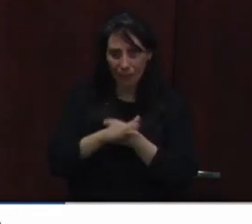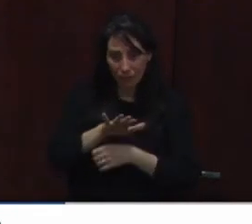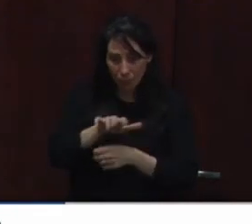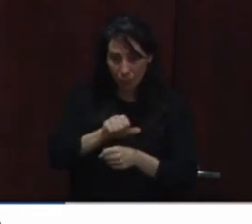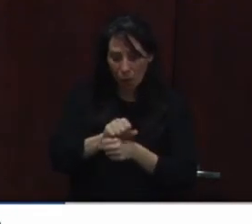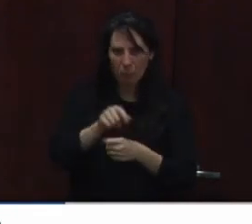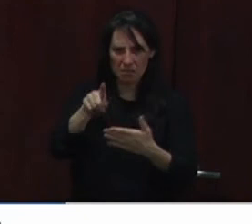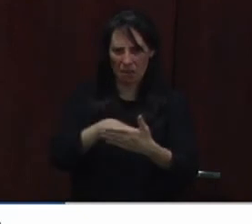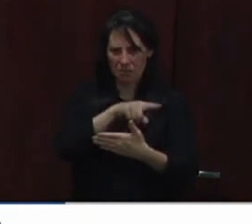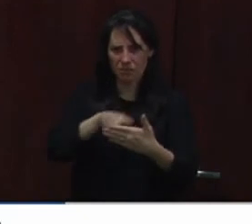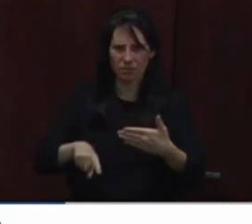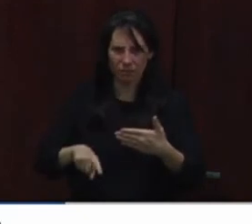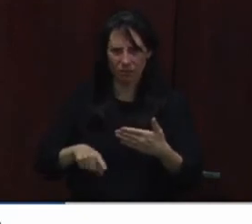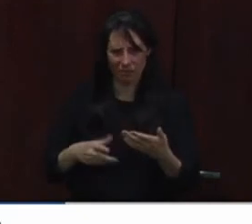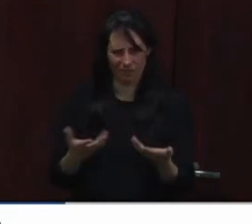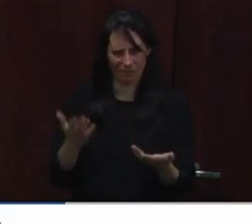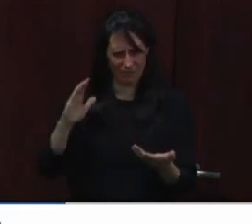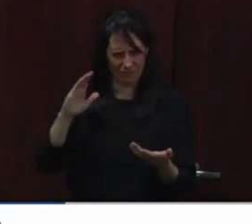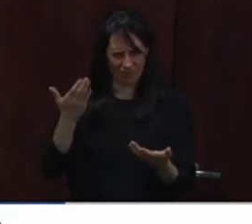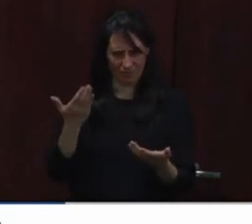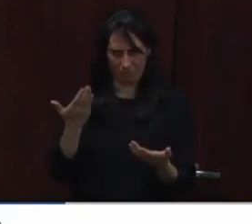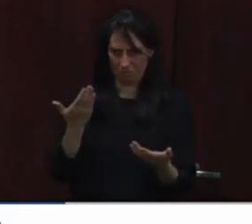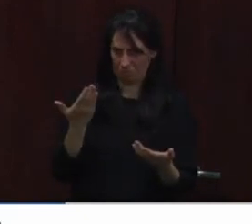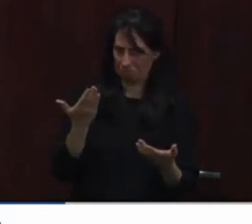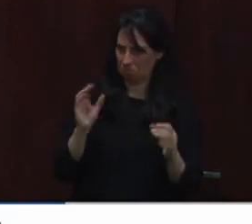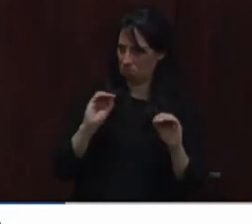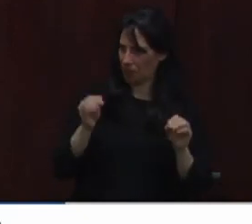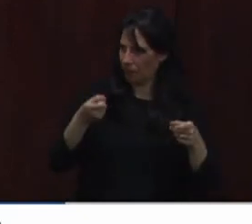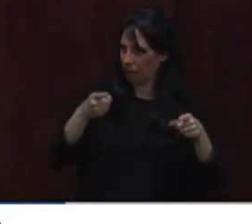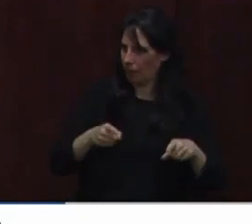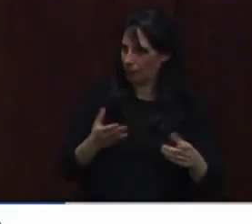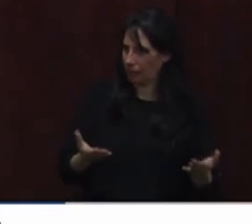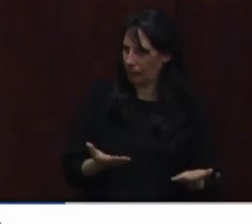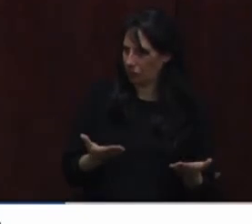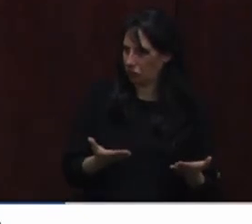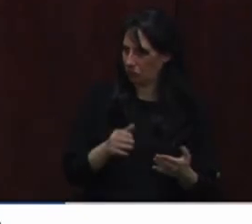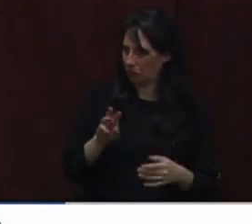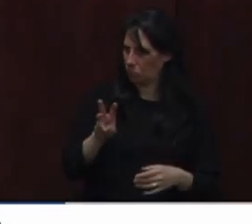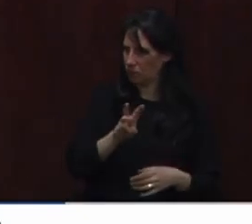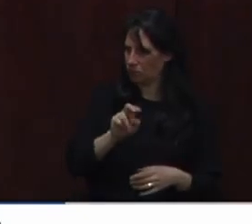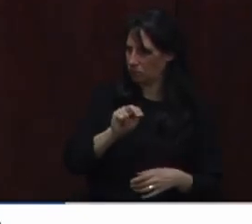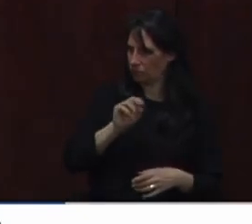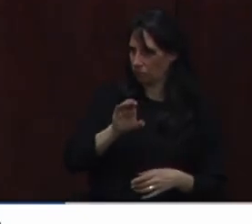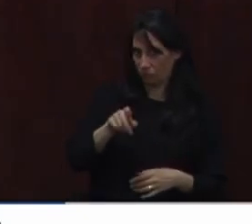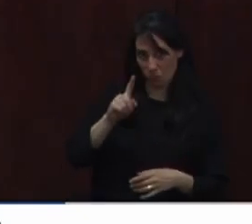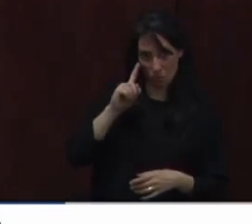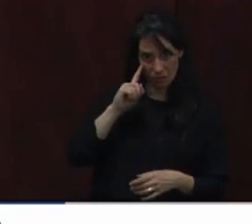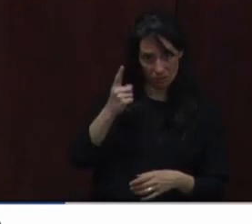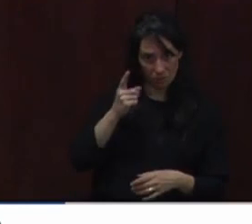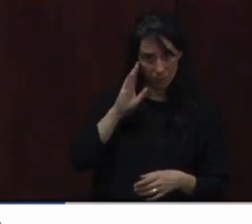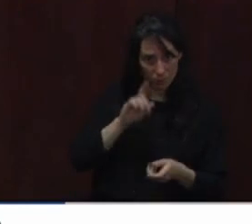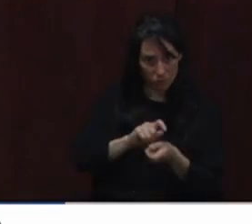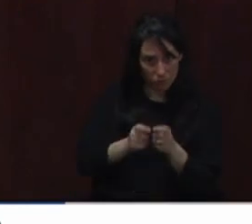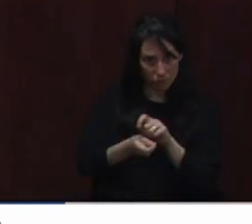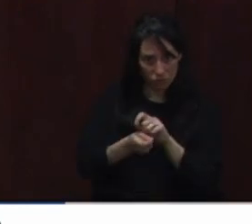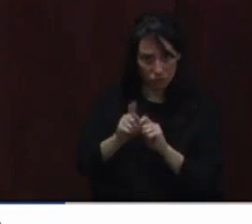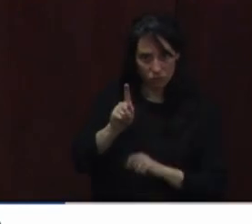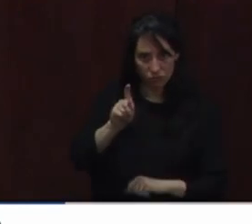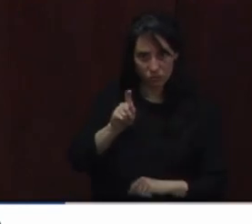curious why that doesn't seem to have impacted us and do you have any reason to expect that it would in the future?